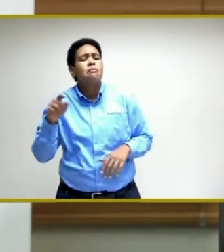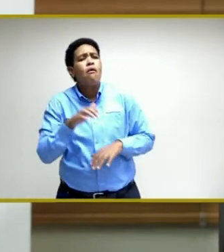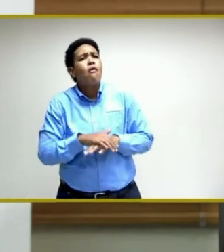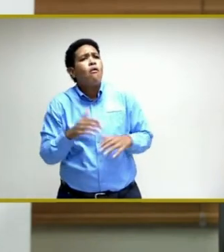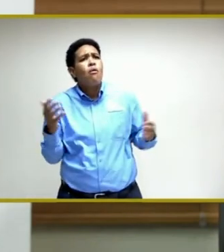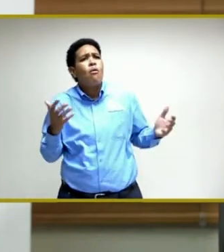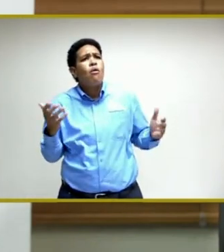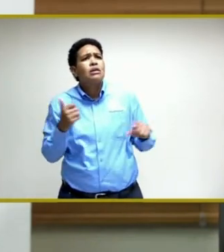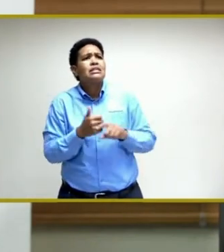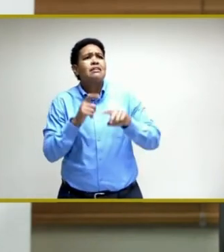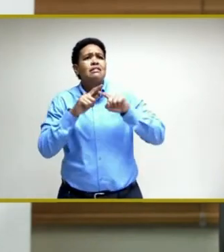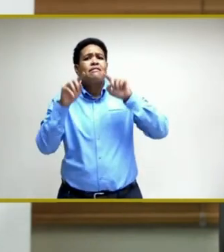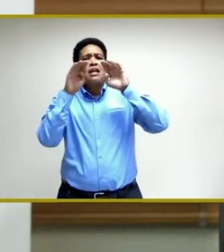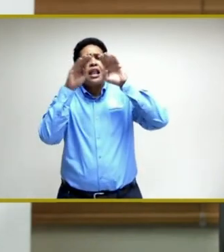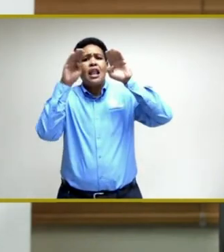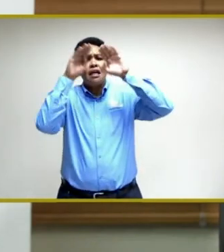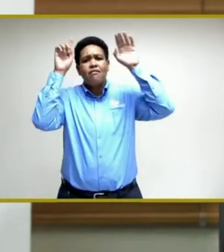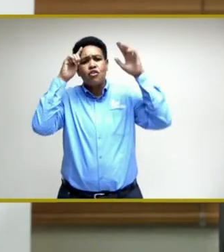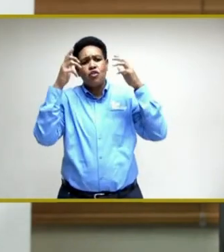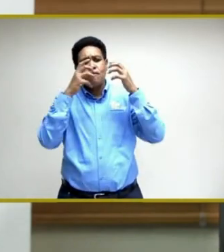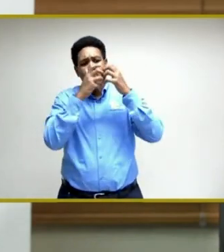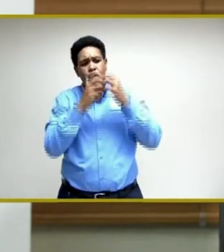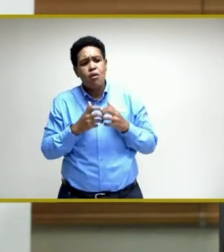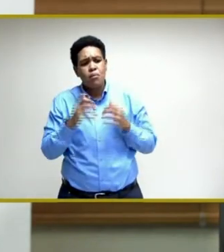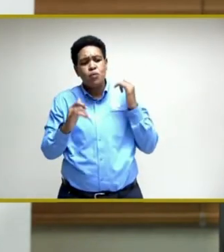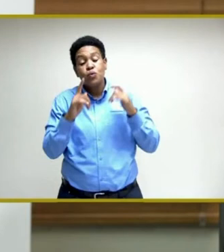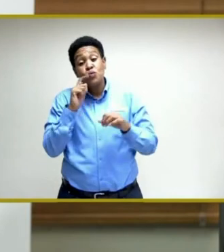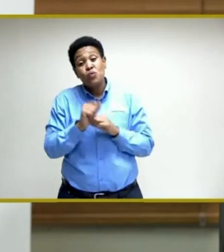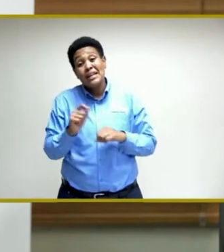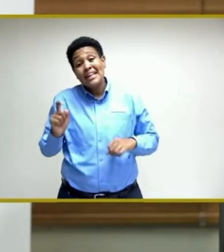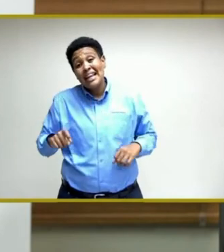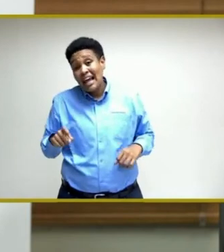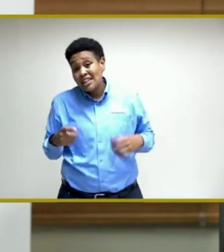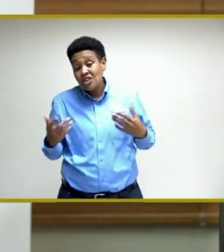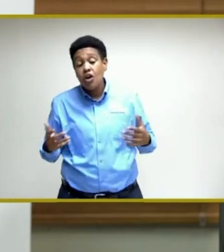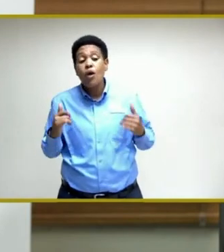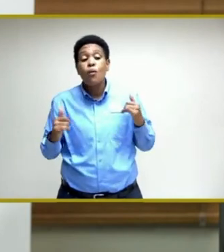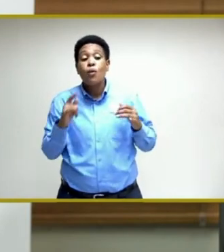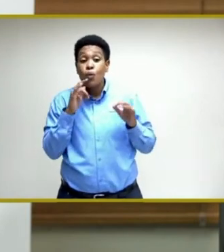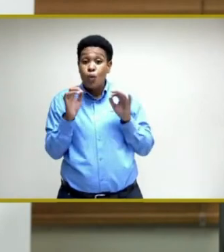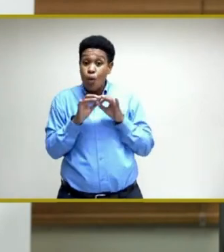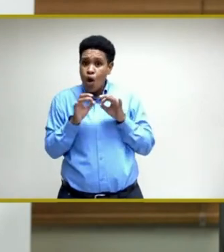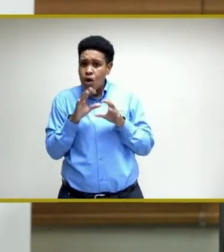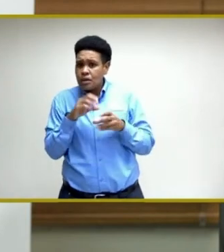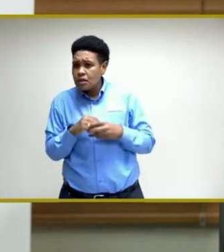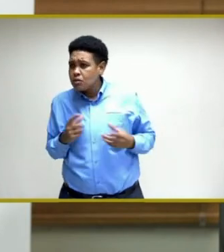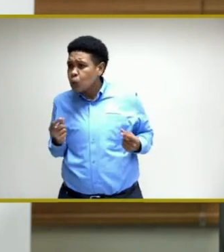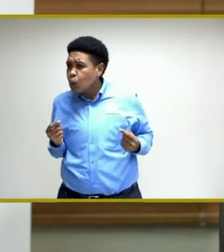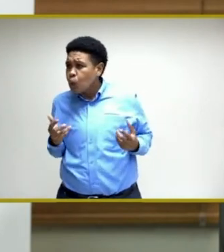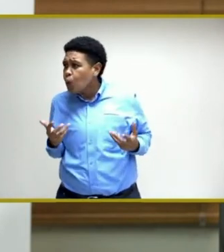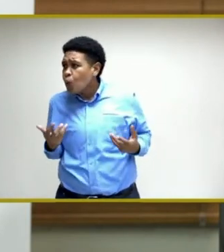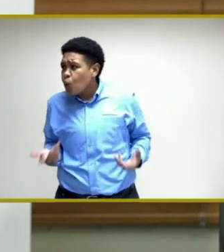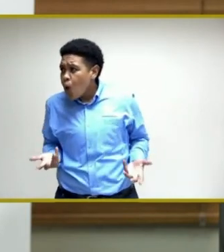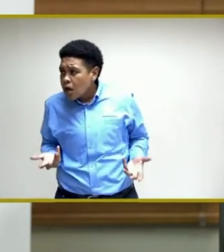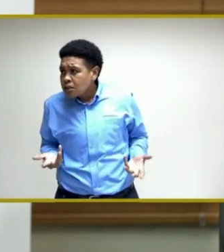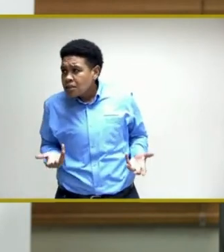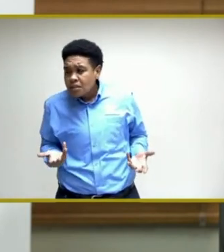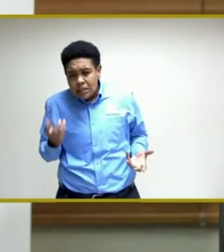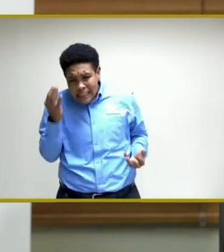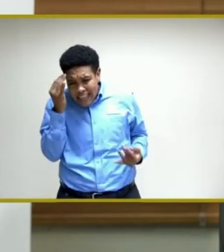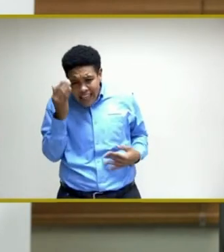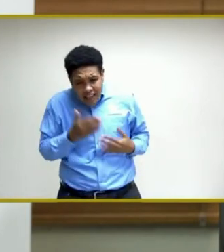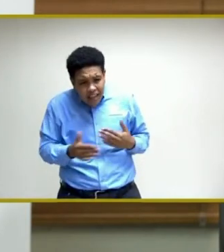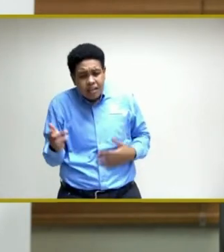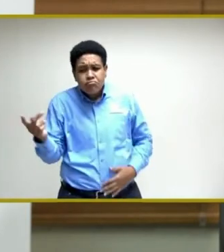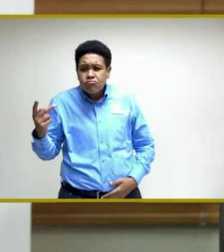levels of collaboration that could be necessary or would be worthwhile, where he and I can